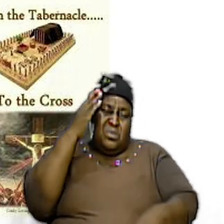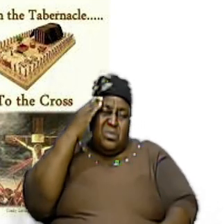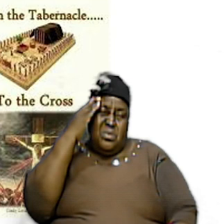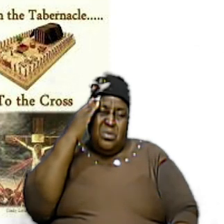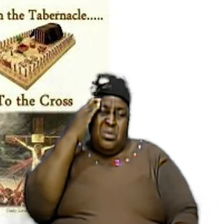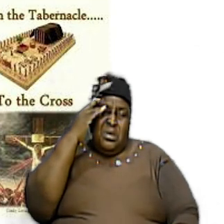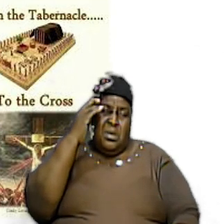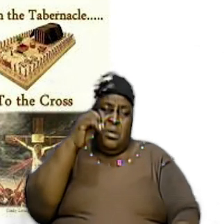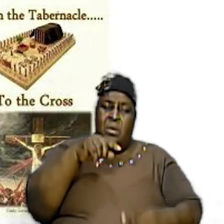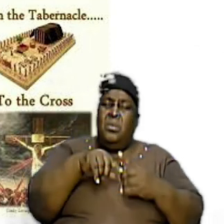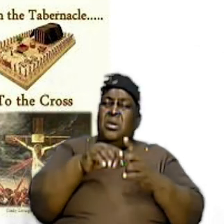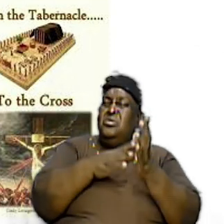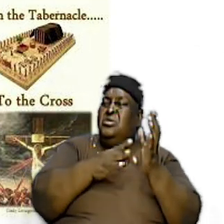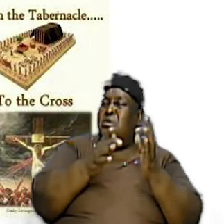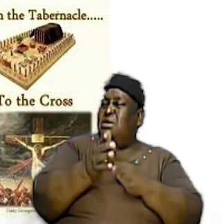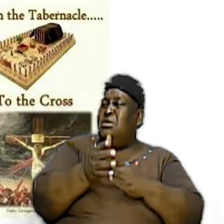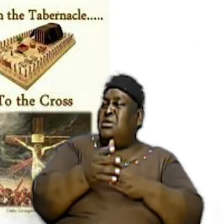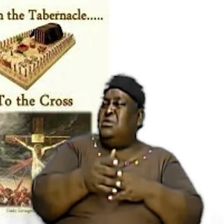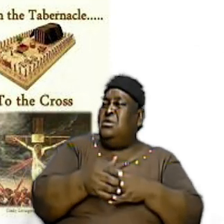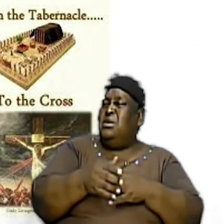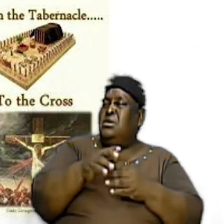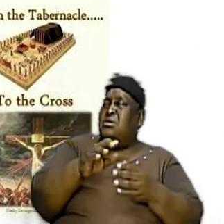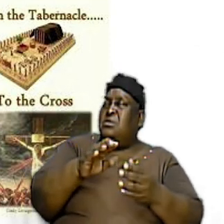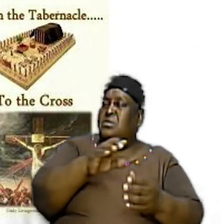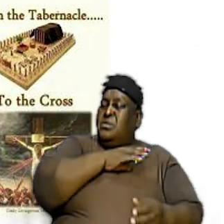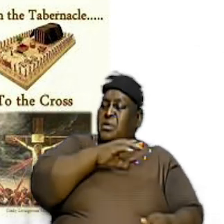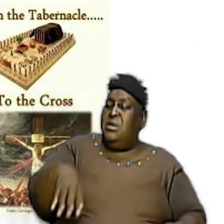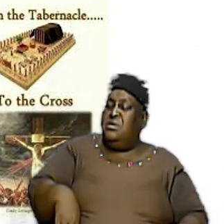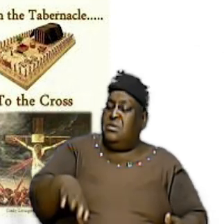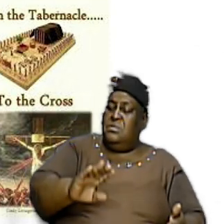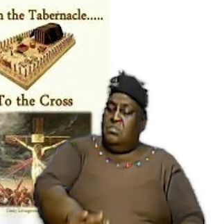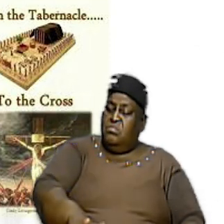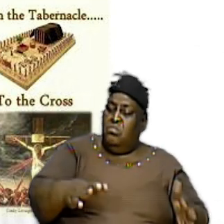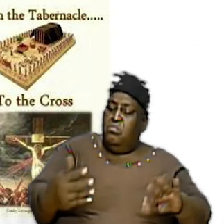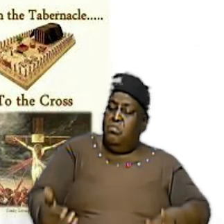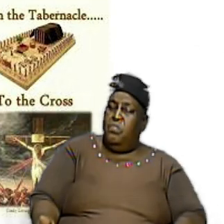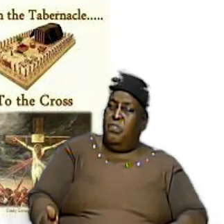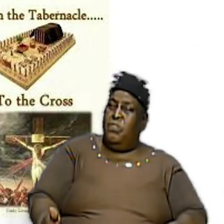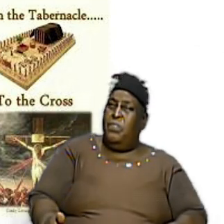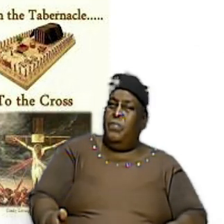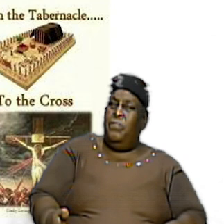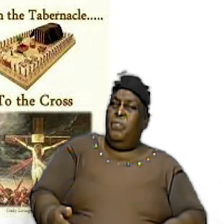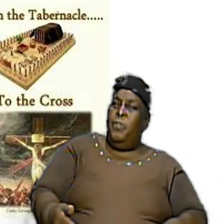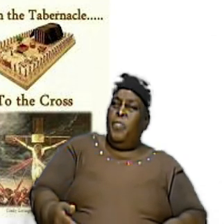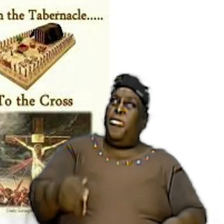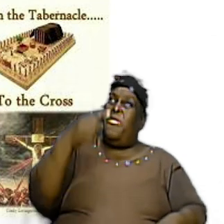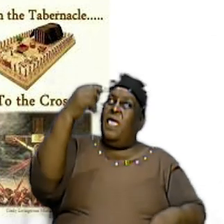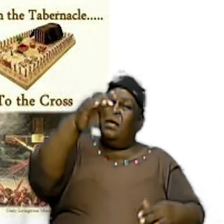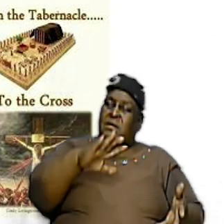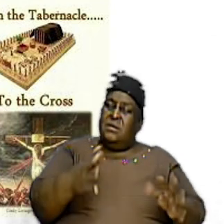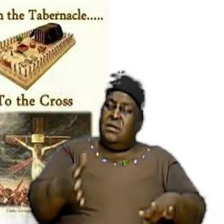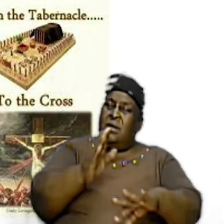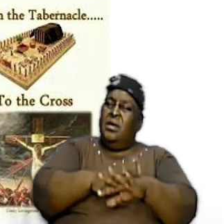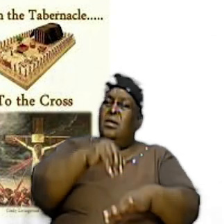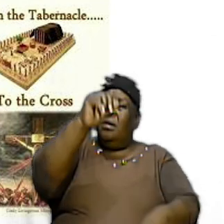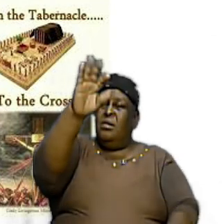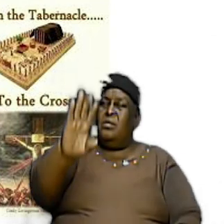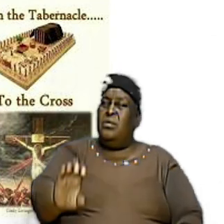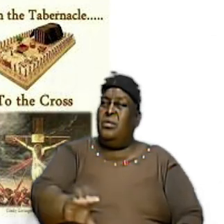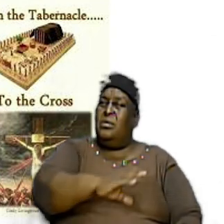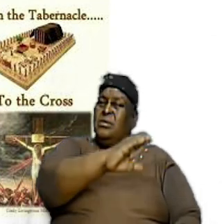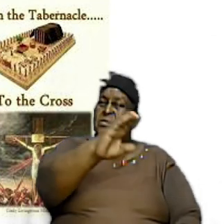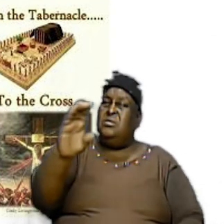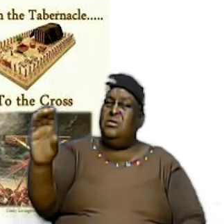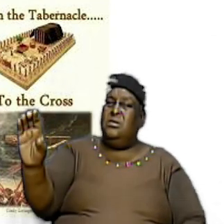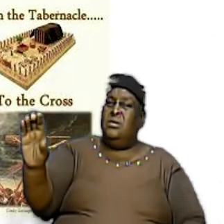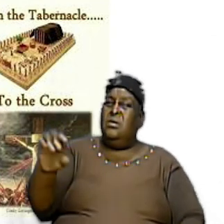know that when jesus christ died right he died on a cross when we look